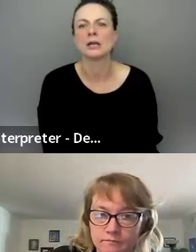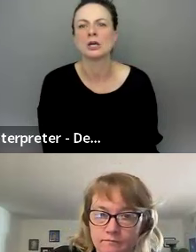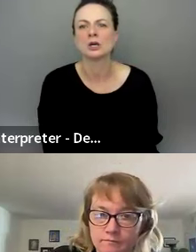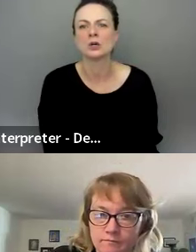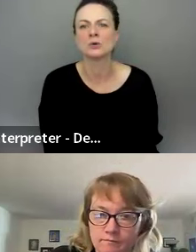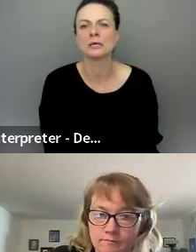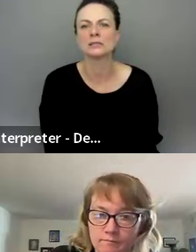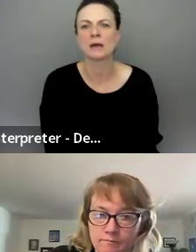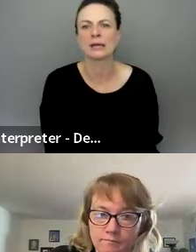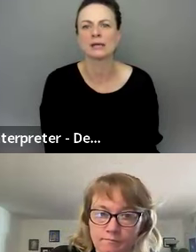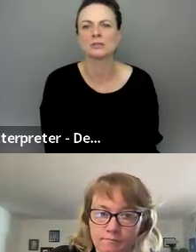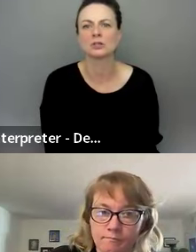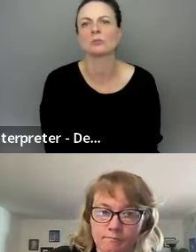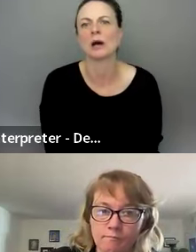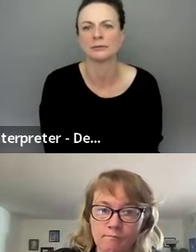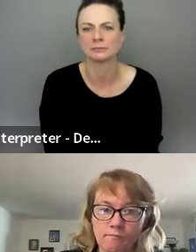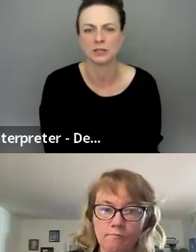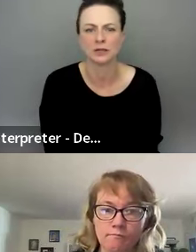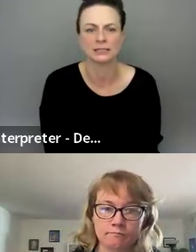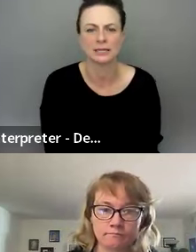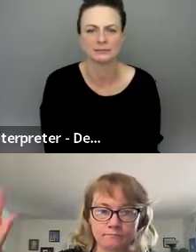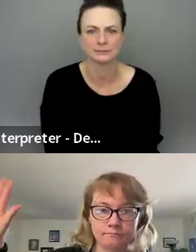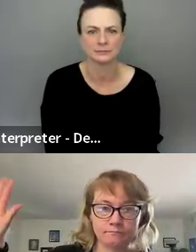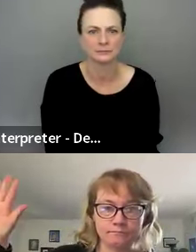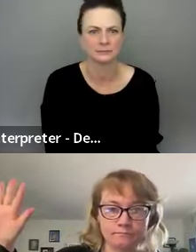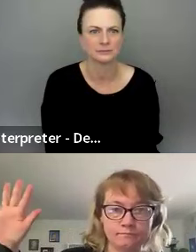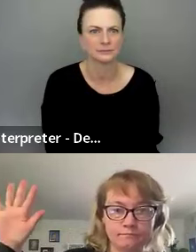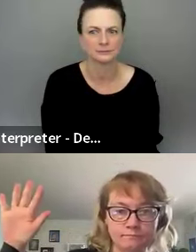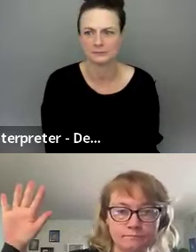KubeCon. Who is coming to KubeCon? Salt Lake City.